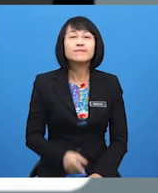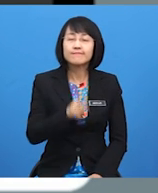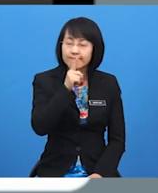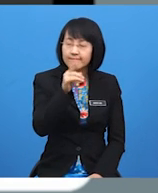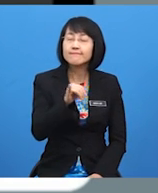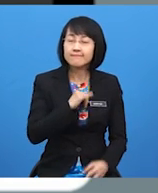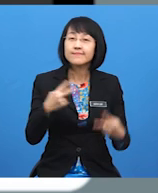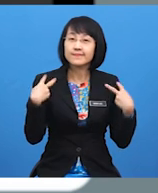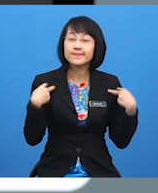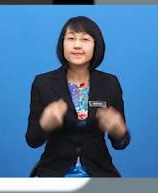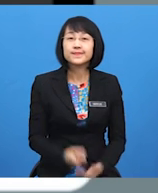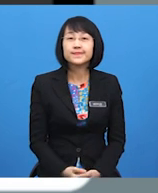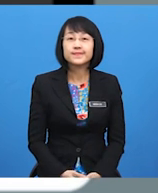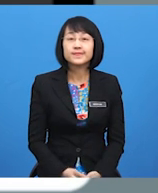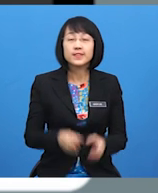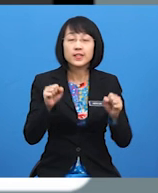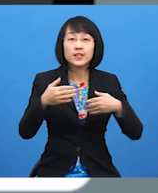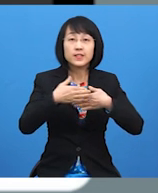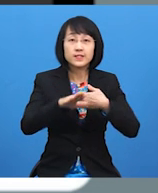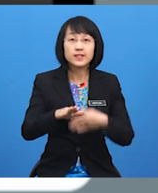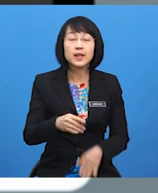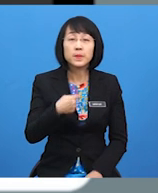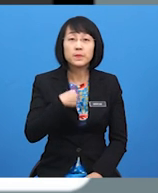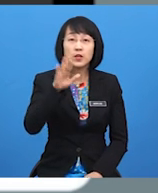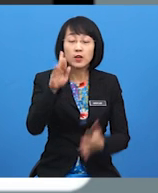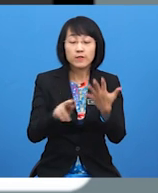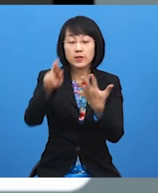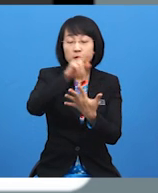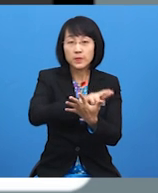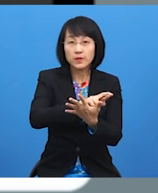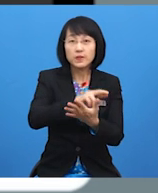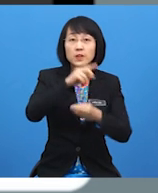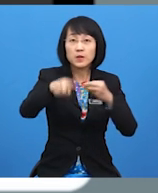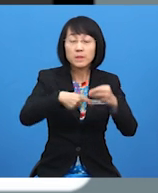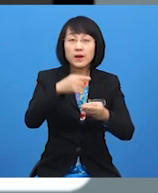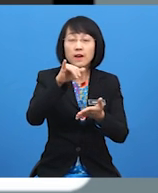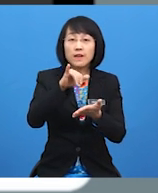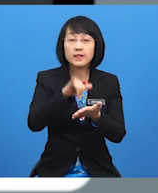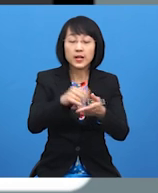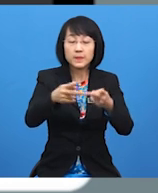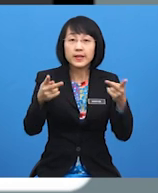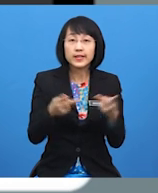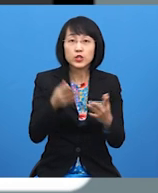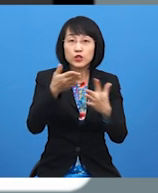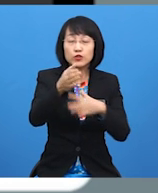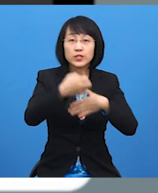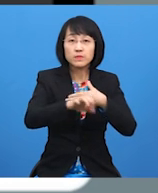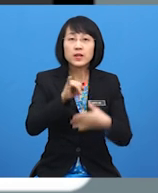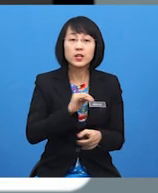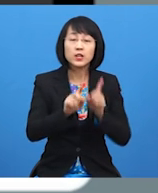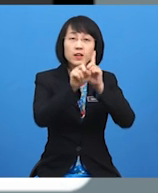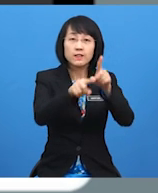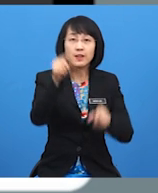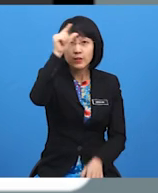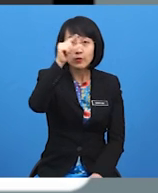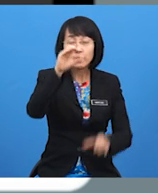have. Can you send me your review about the place via email? I need to attend my Google Classroom meeting in